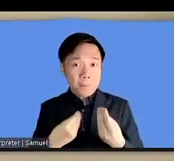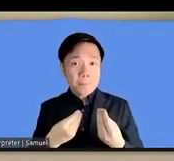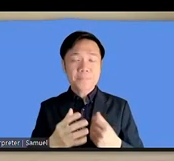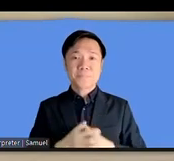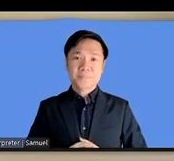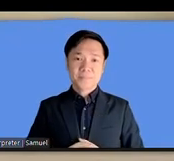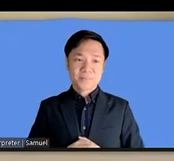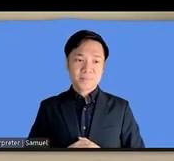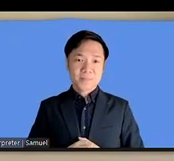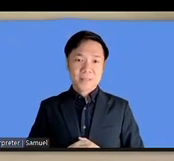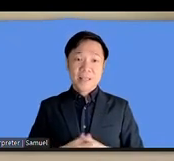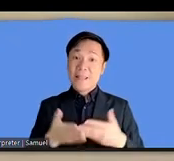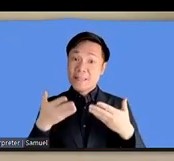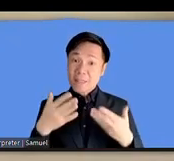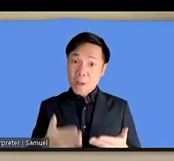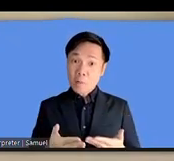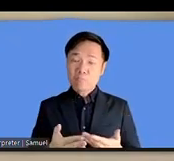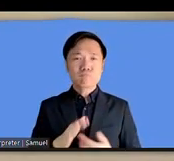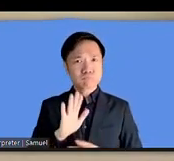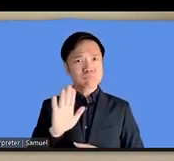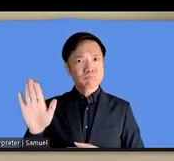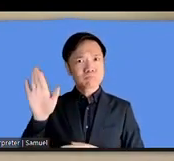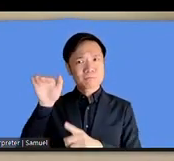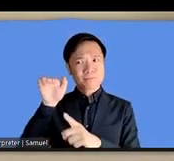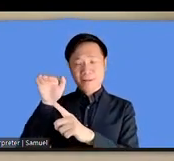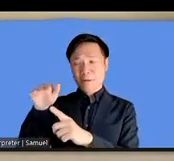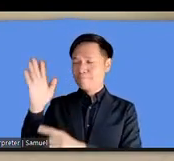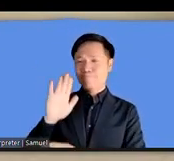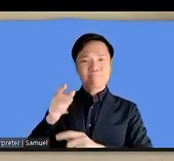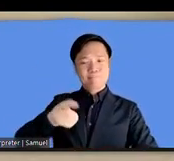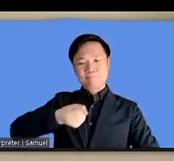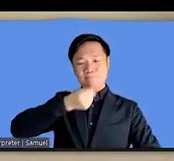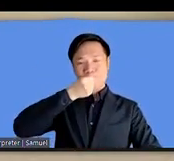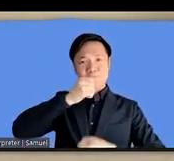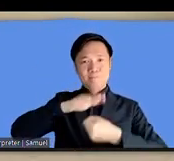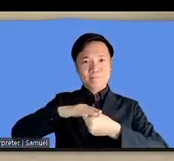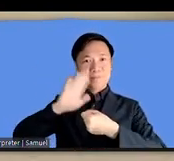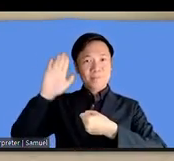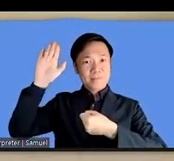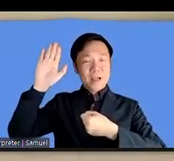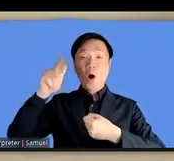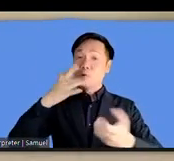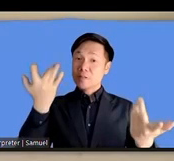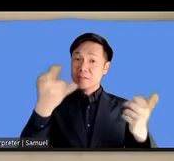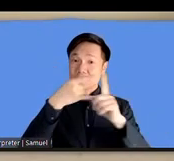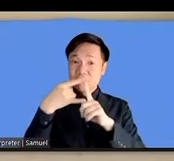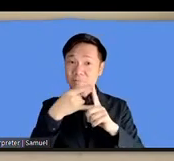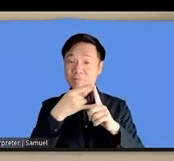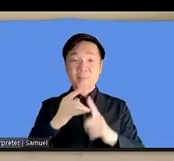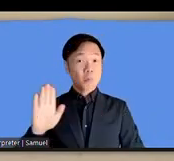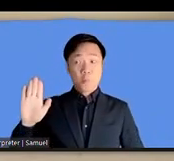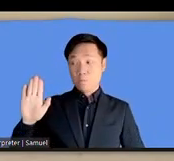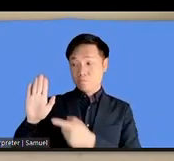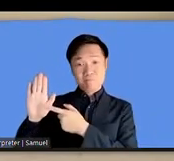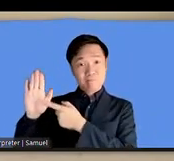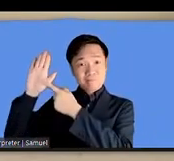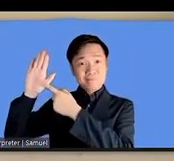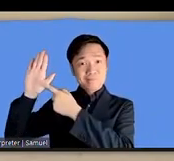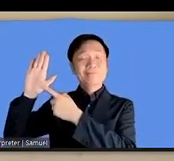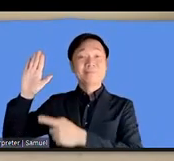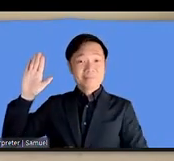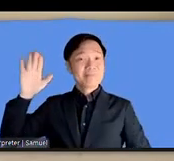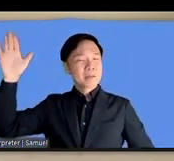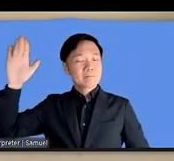the forum now you can ask for the forum the mic will come to you or online you can raise your hand and deidre my